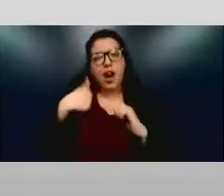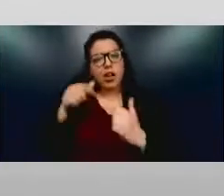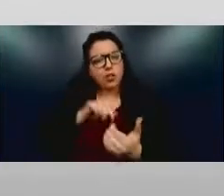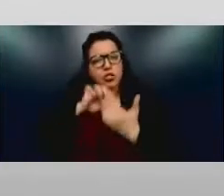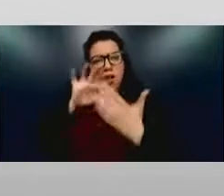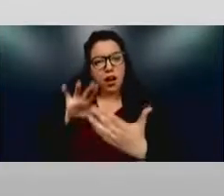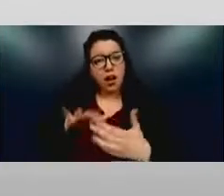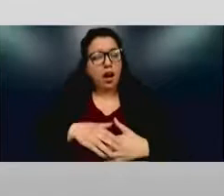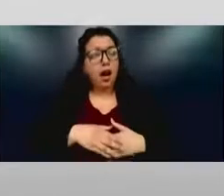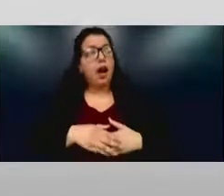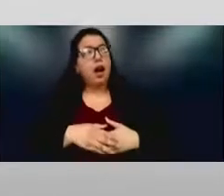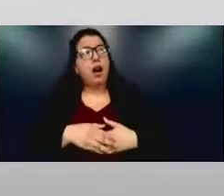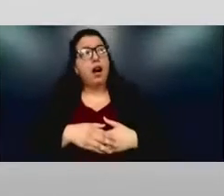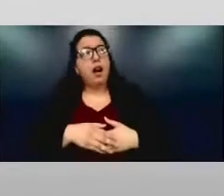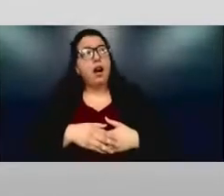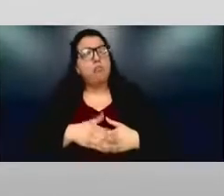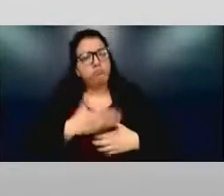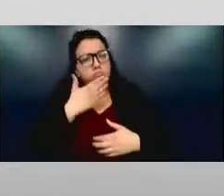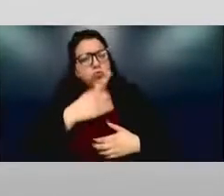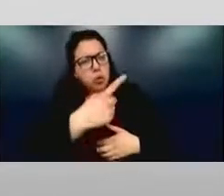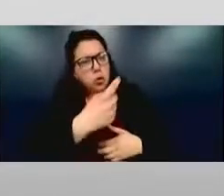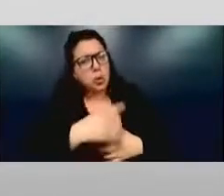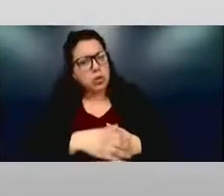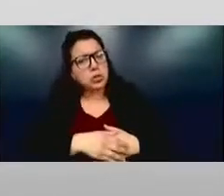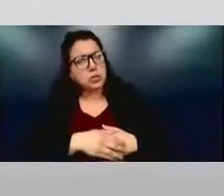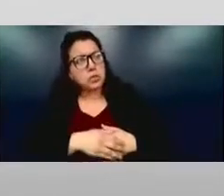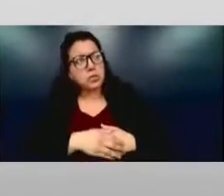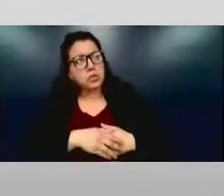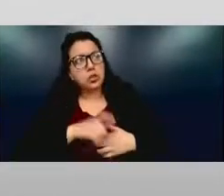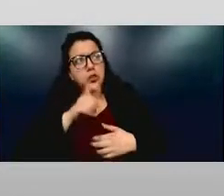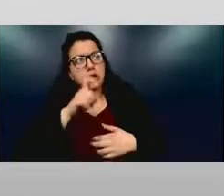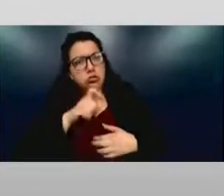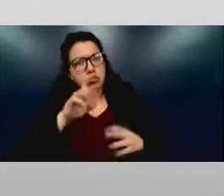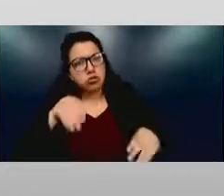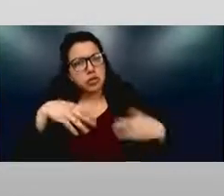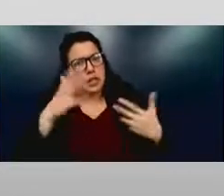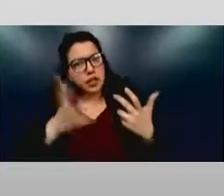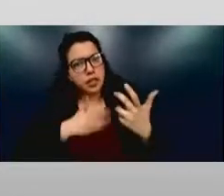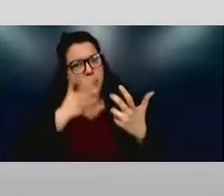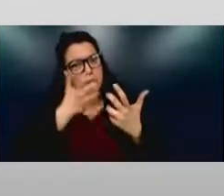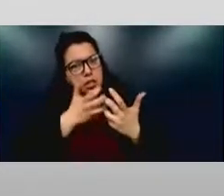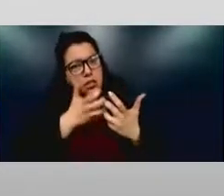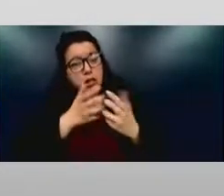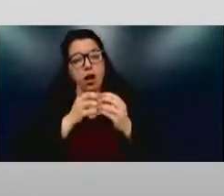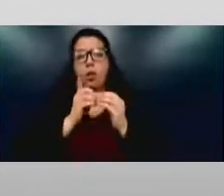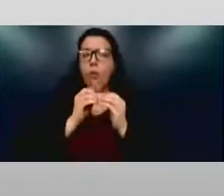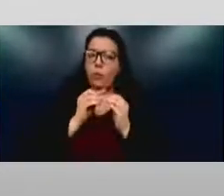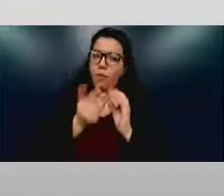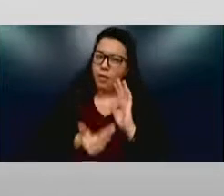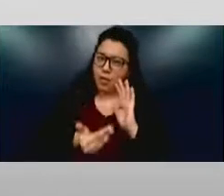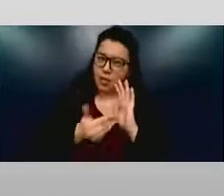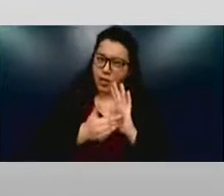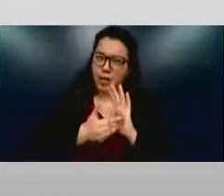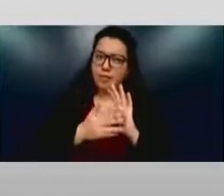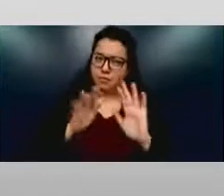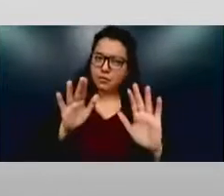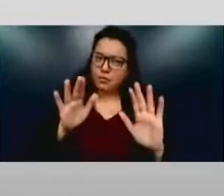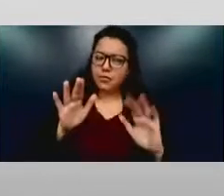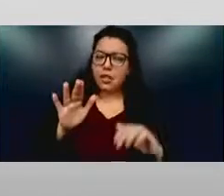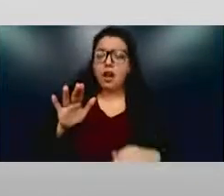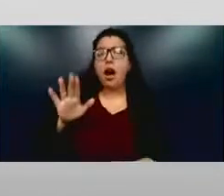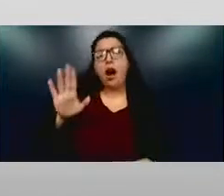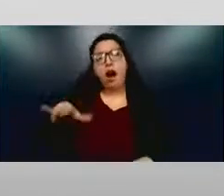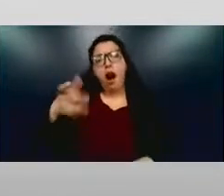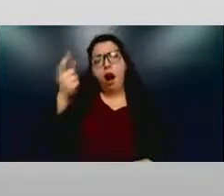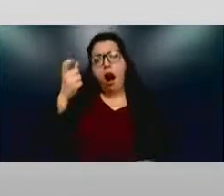and I said, hmm, that's a good question. You should give them their accommodations. And then one more time, they said, no, but really, you know, we've been